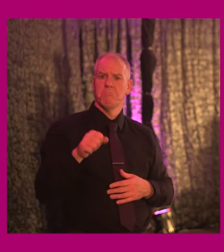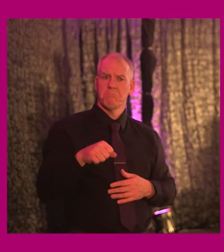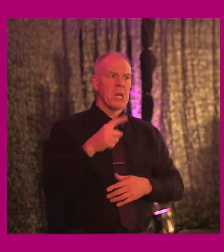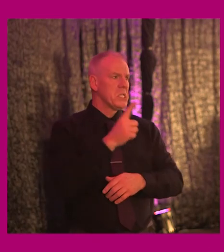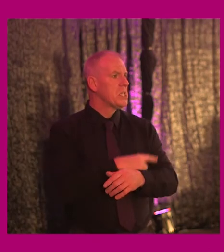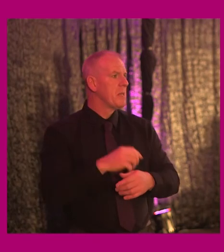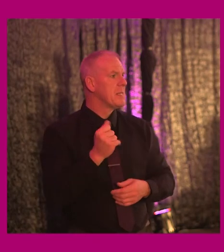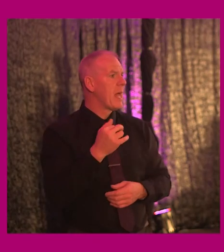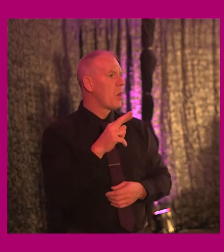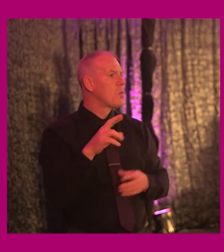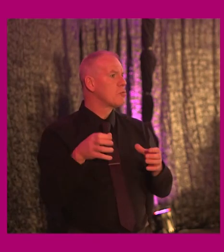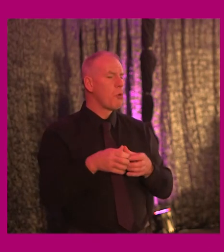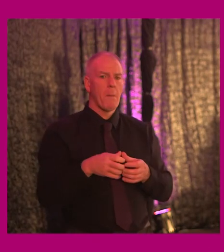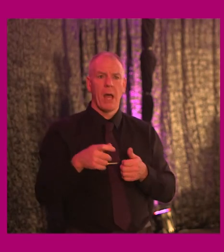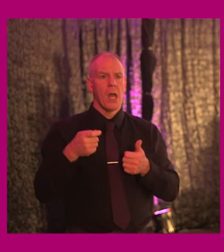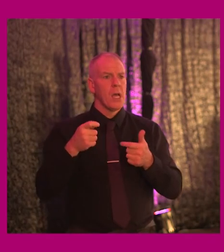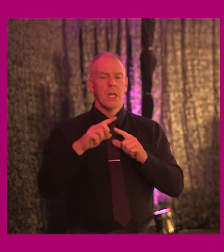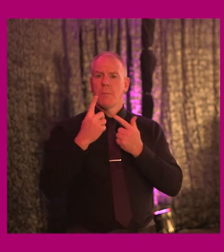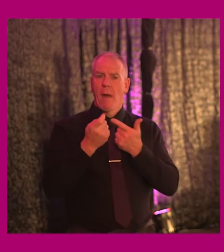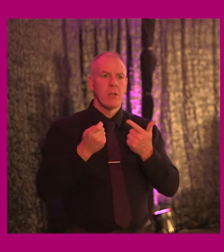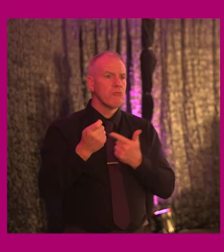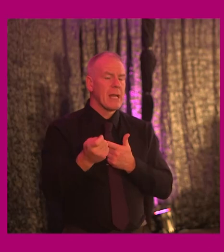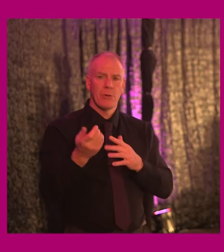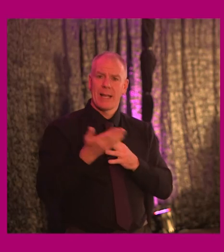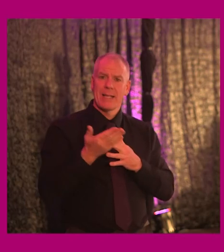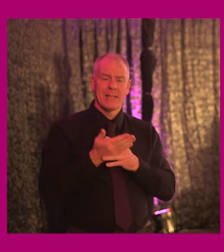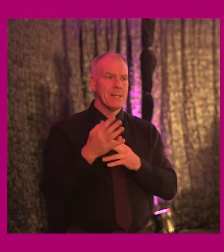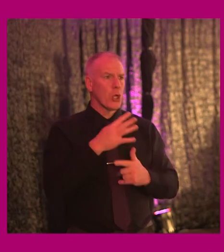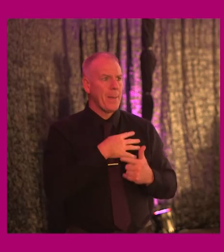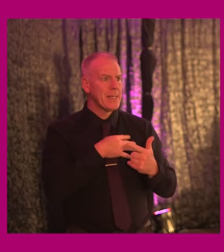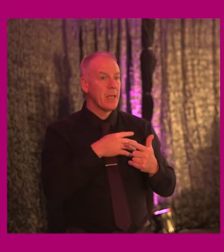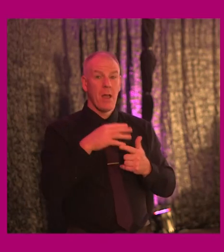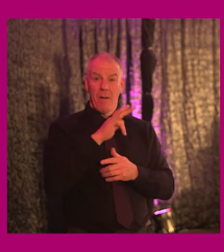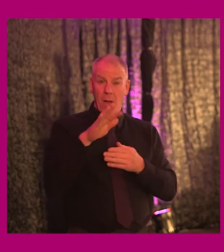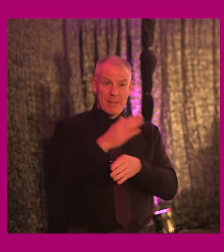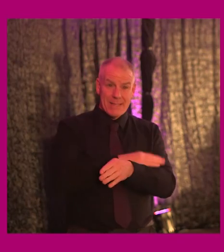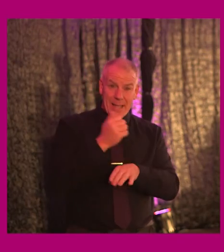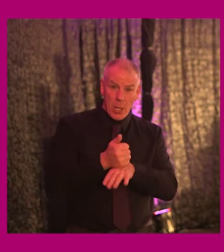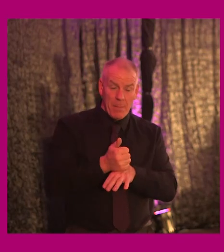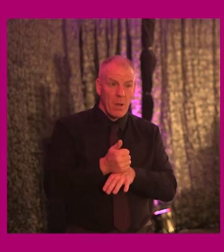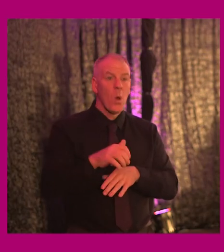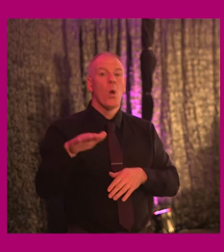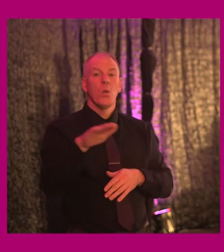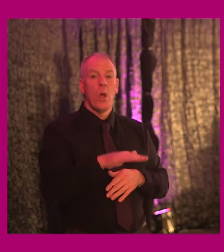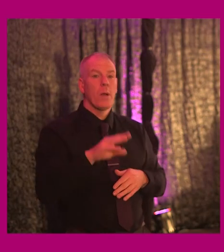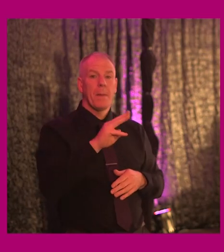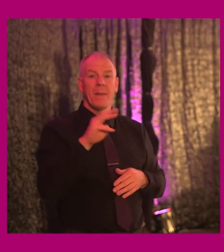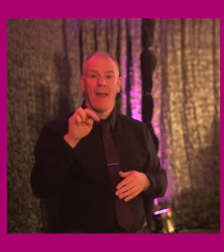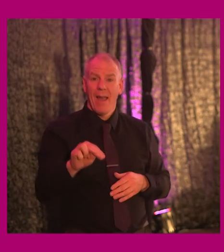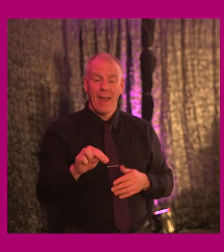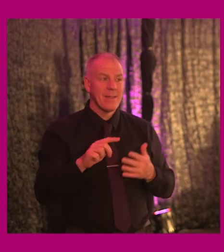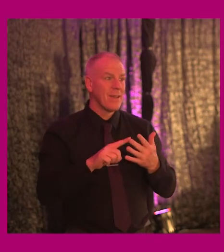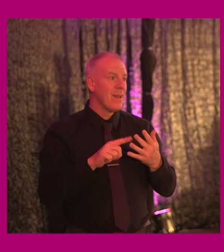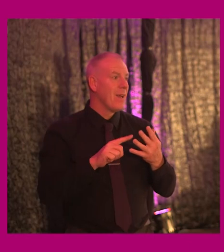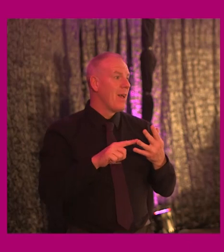disability stakeholders group, department of transport's accessibility committee since it first began, their local PPN, the transport